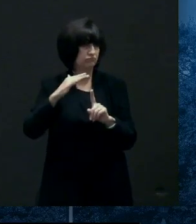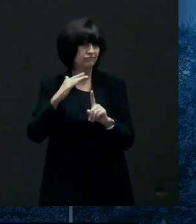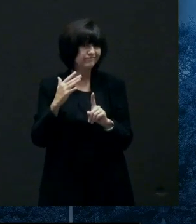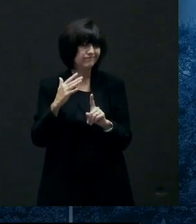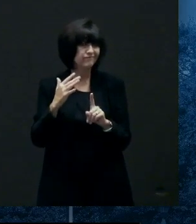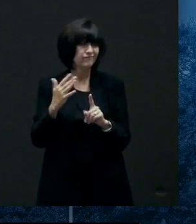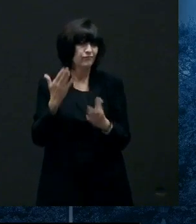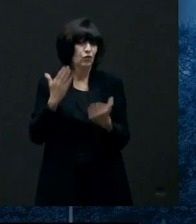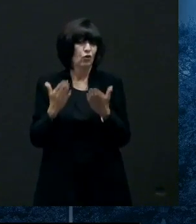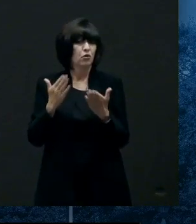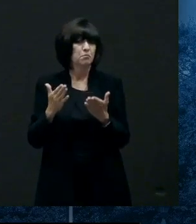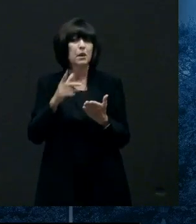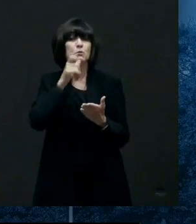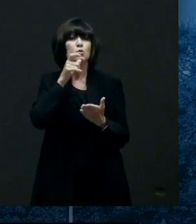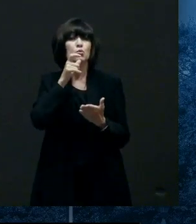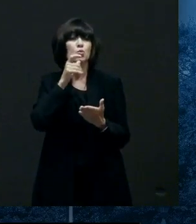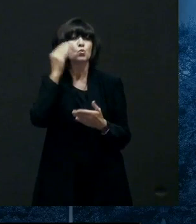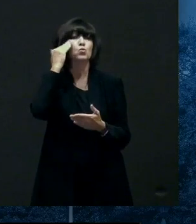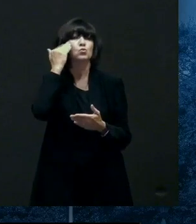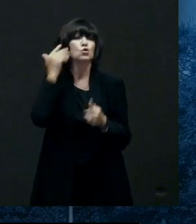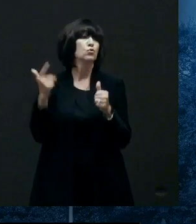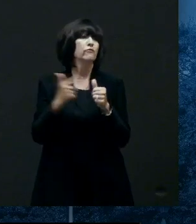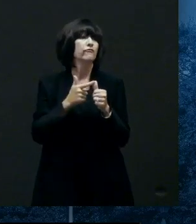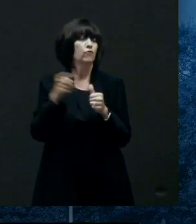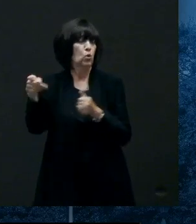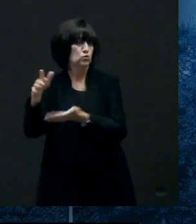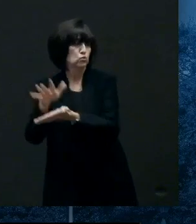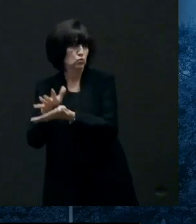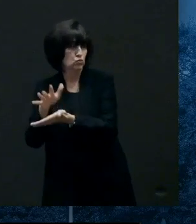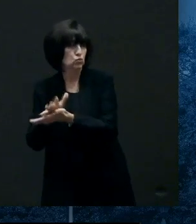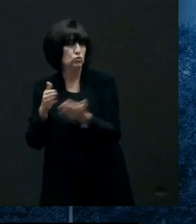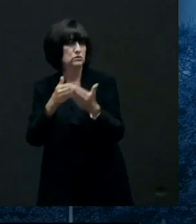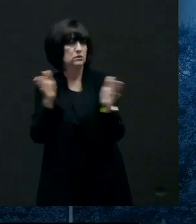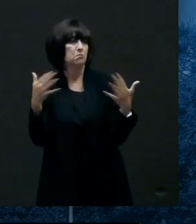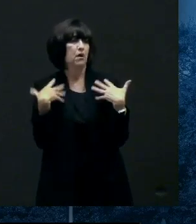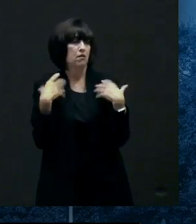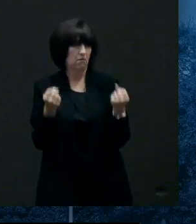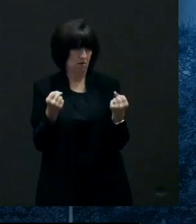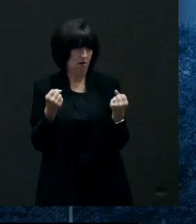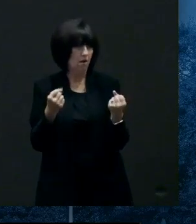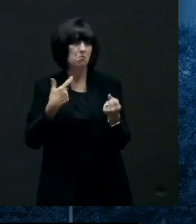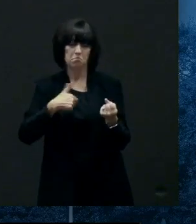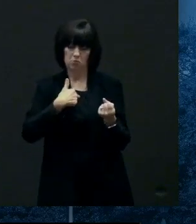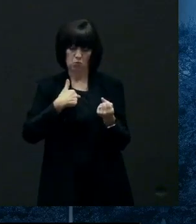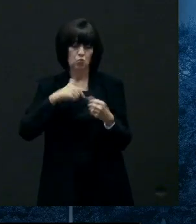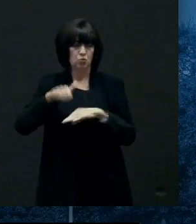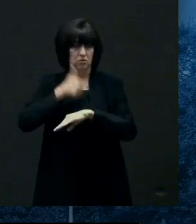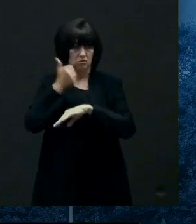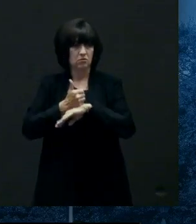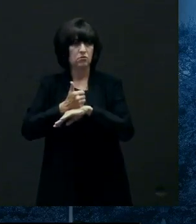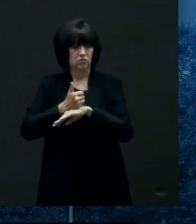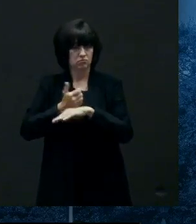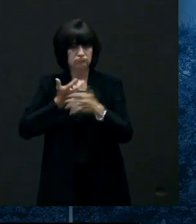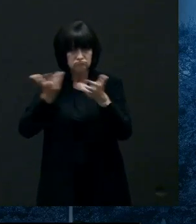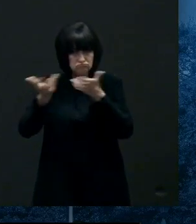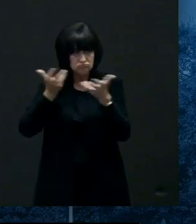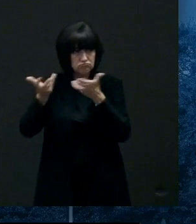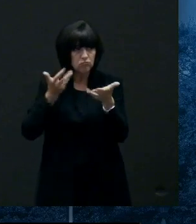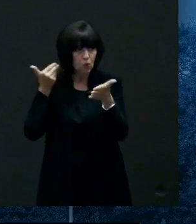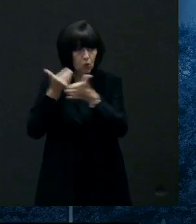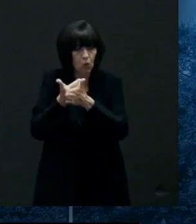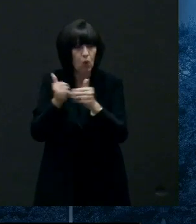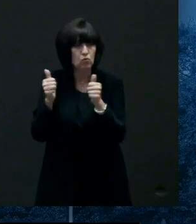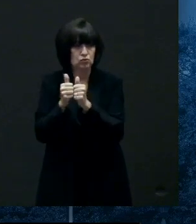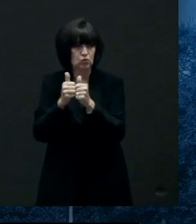positive case or public health we will work very very closely with the schools with the school district in